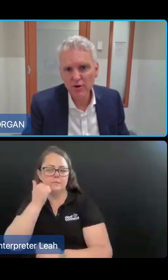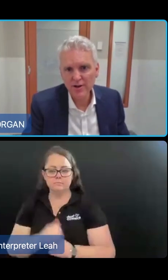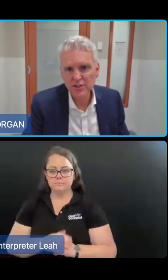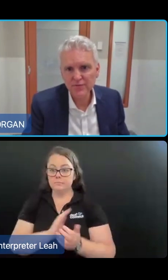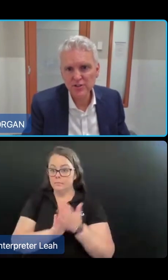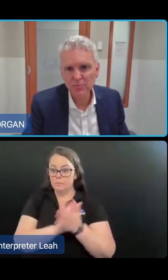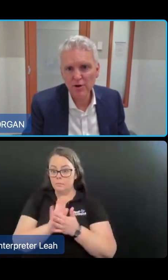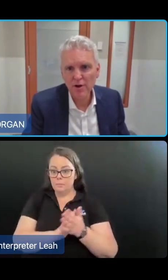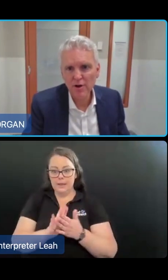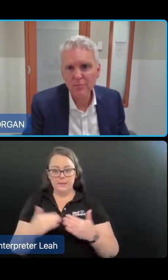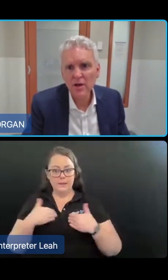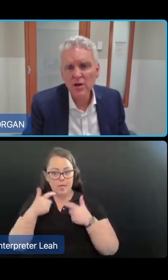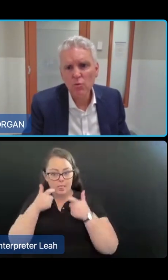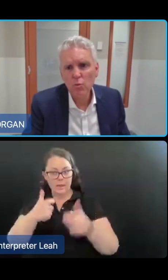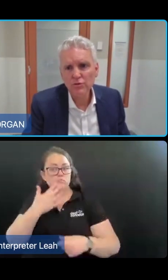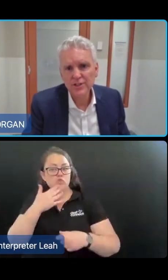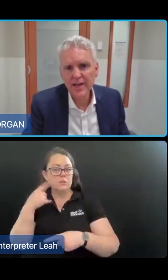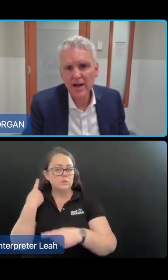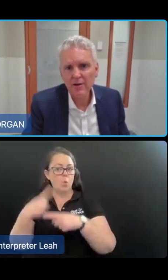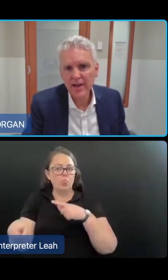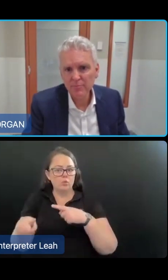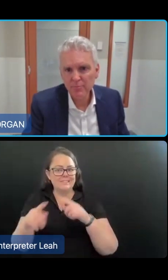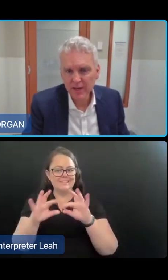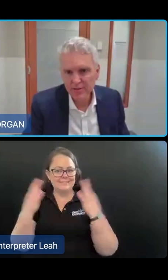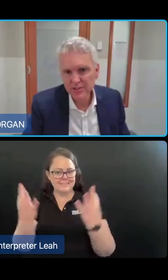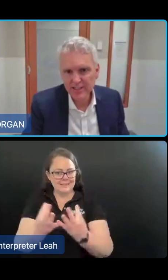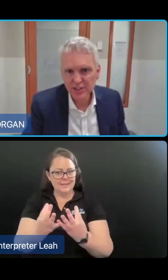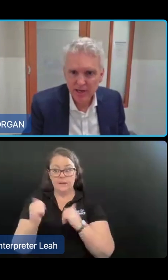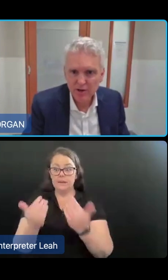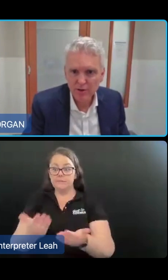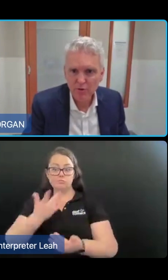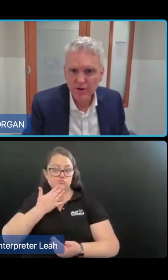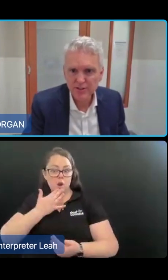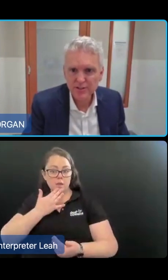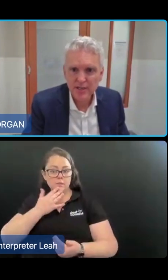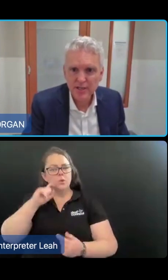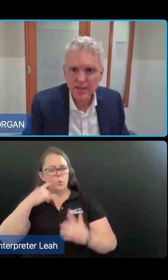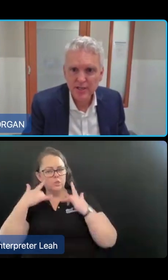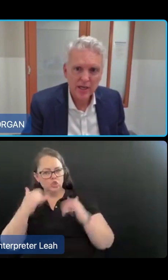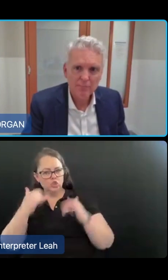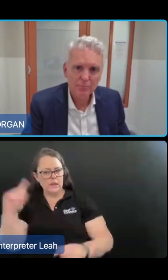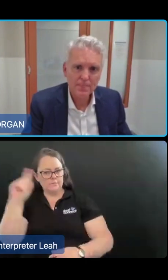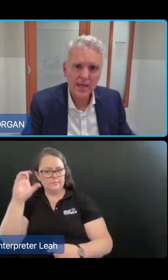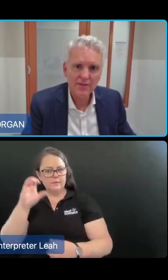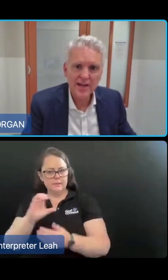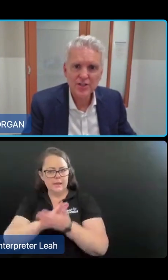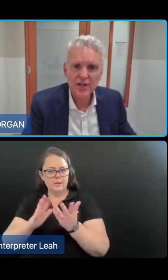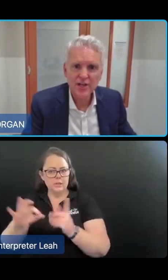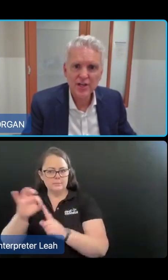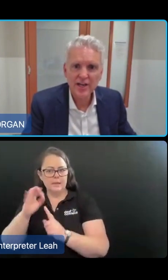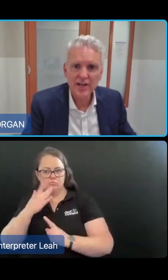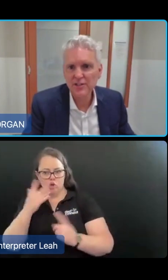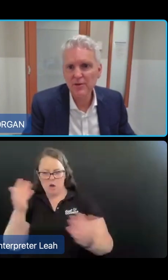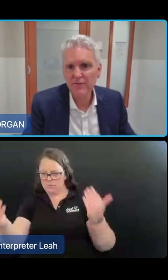advised on prices for support at home, we'll see how they compare to the CHSP unit prices. Similarly, the